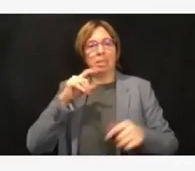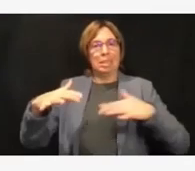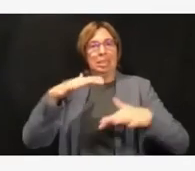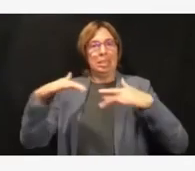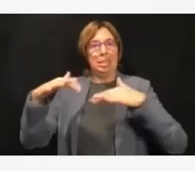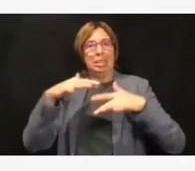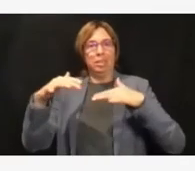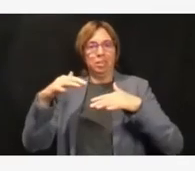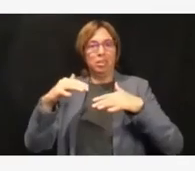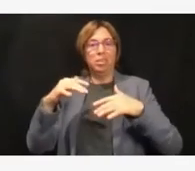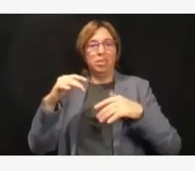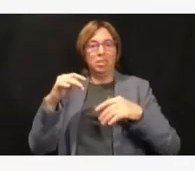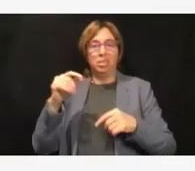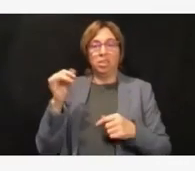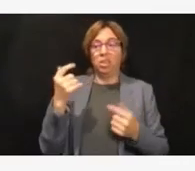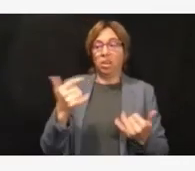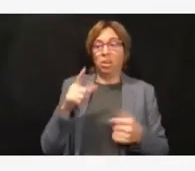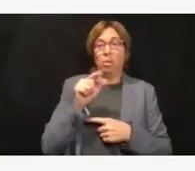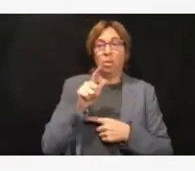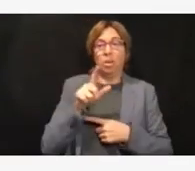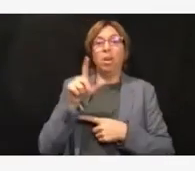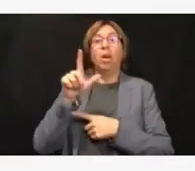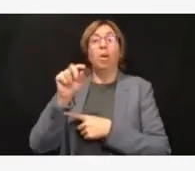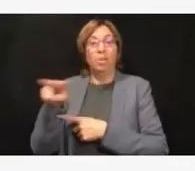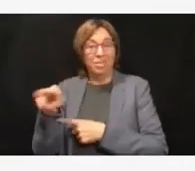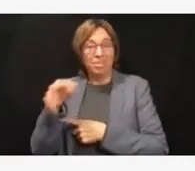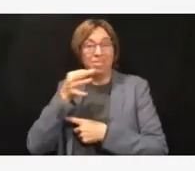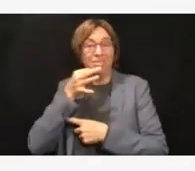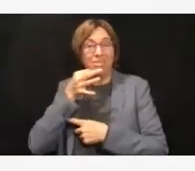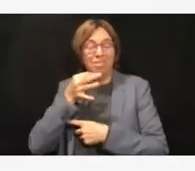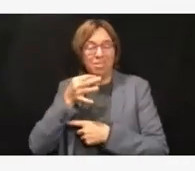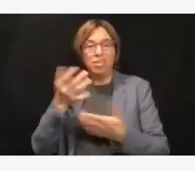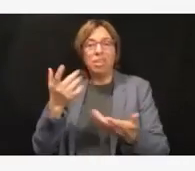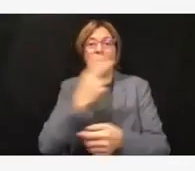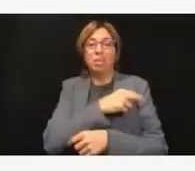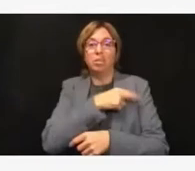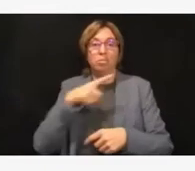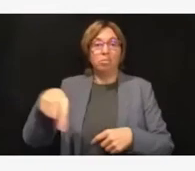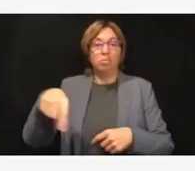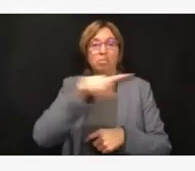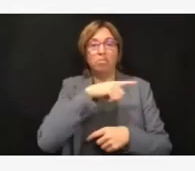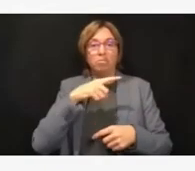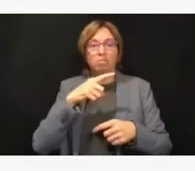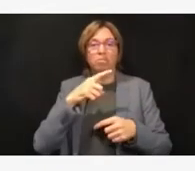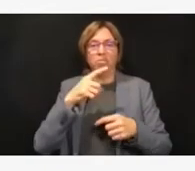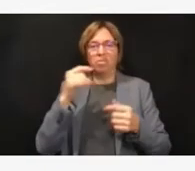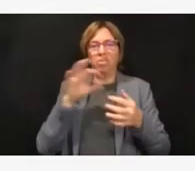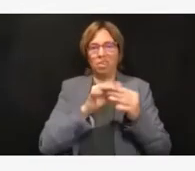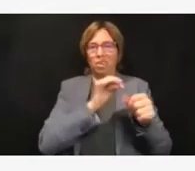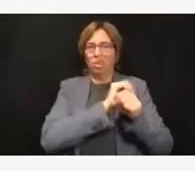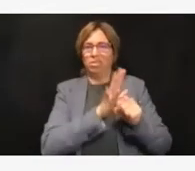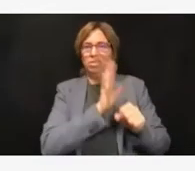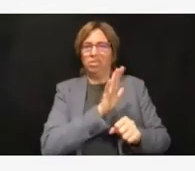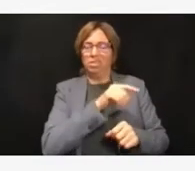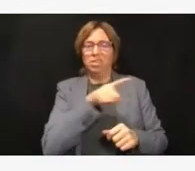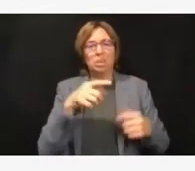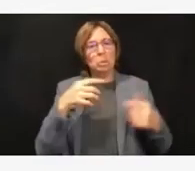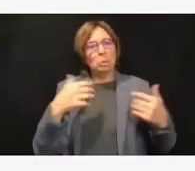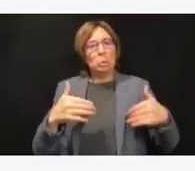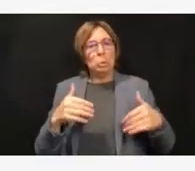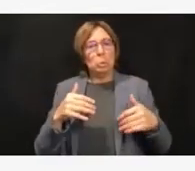adult hospitalizations in our healthcare system are COVID. So, one-fifth of our adult admissions with one